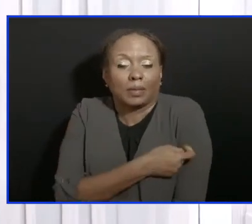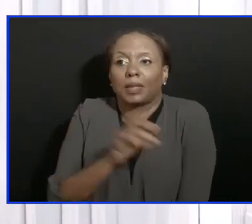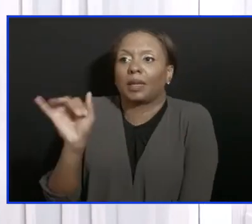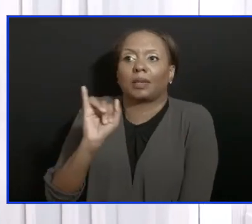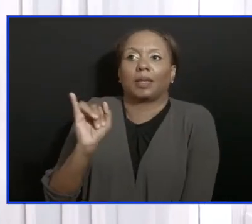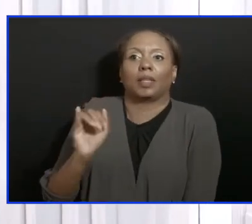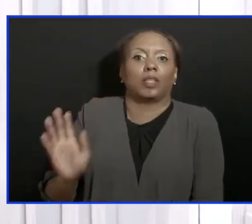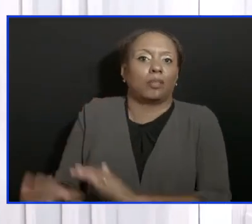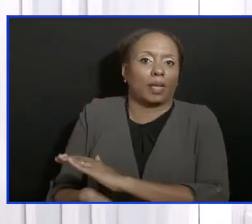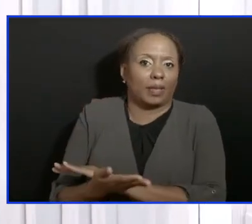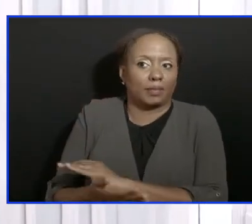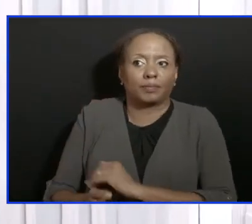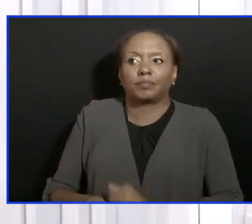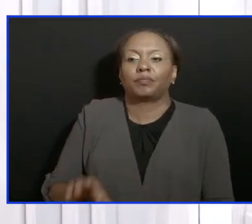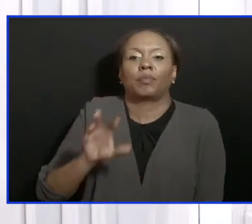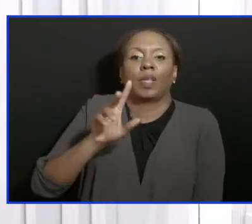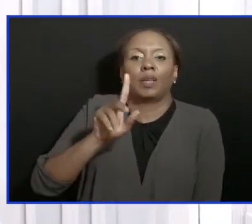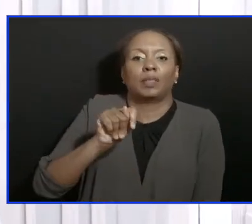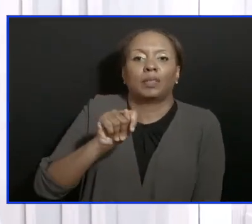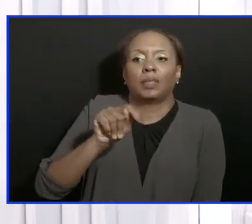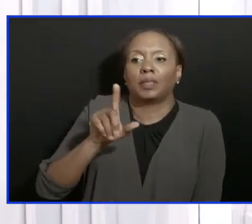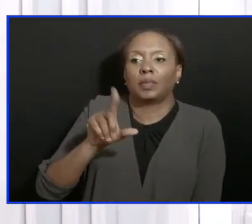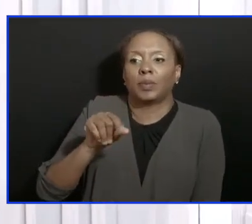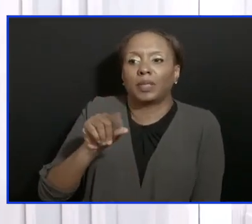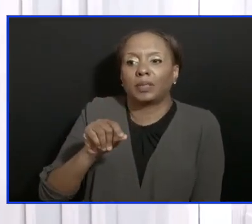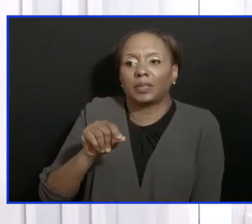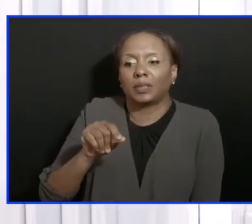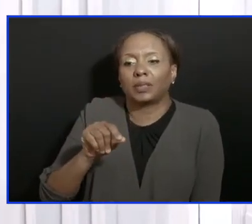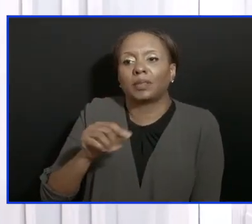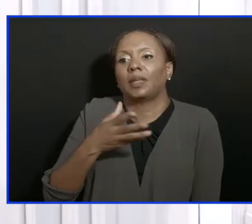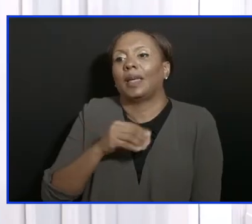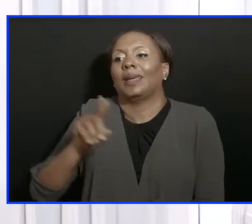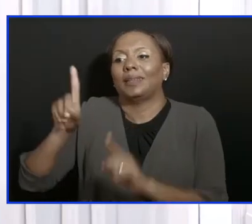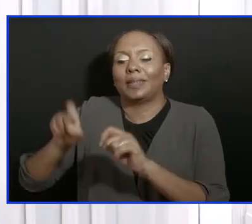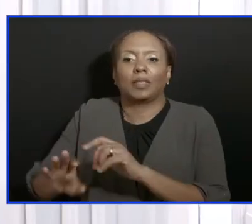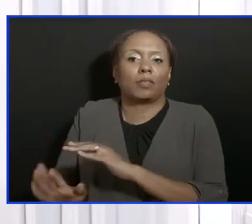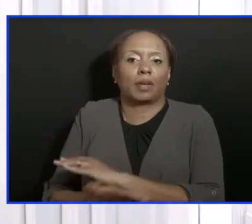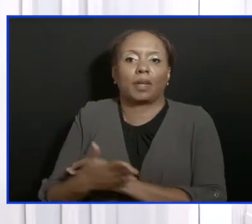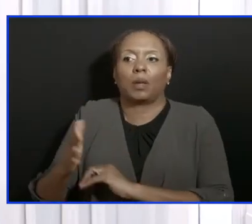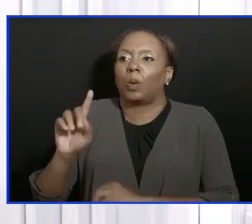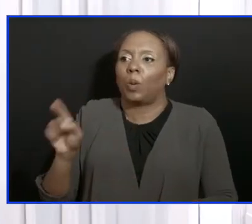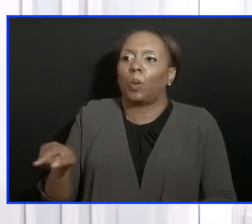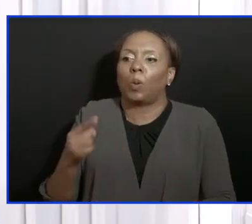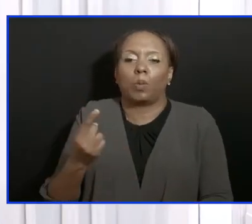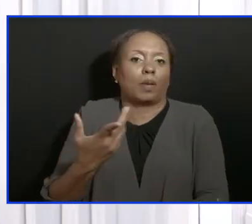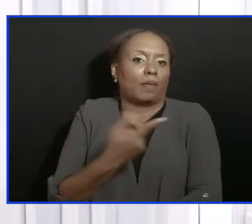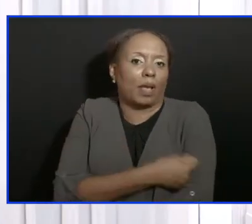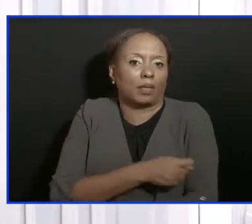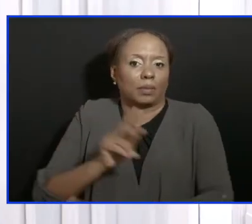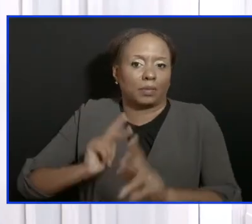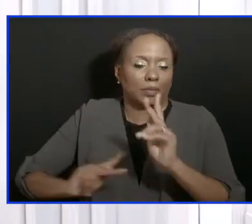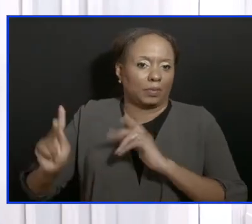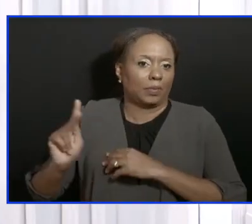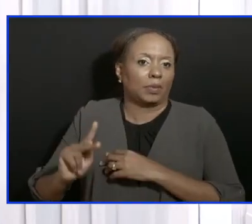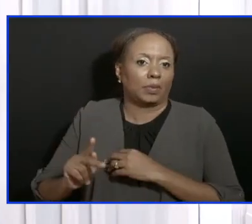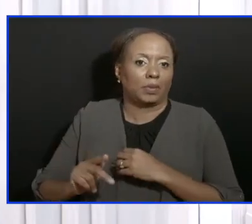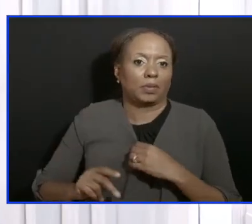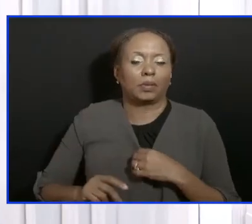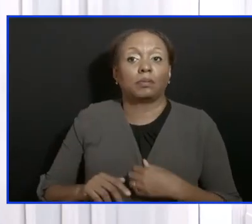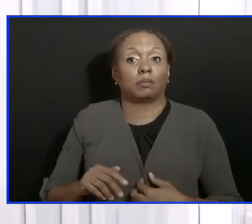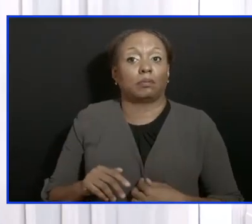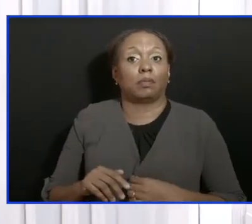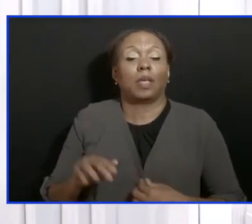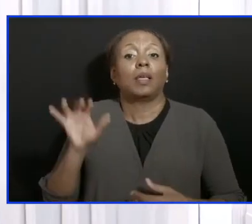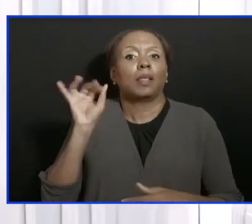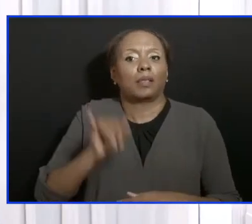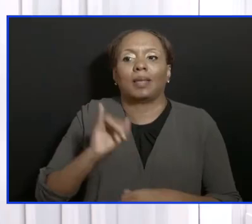T20 cricket and the test cricket will be vaccination only, and that's largely because of the requirements of dealing also with our international